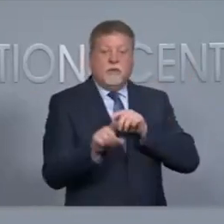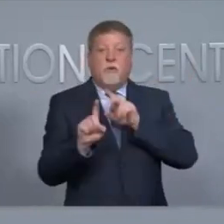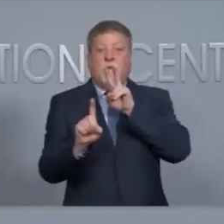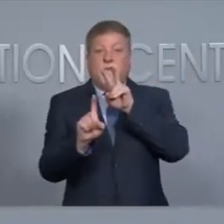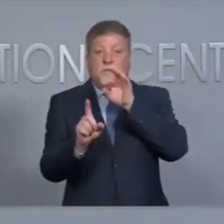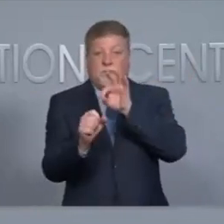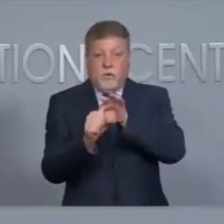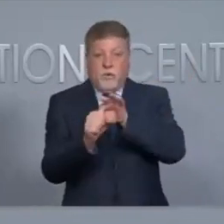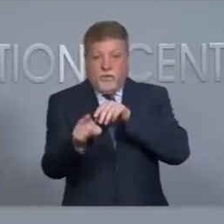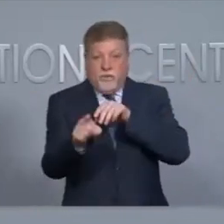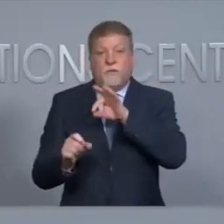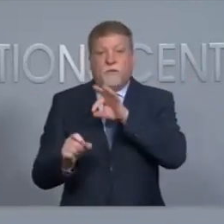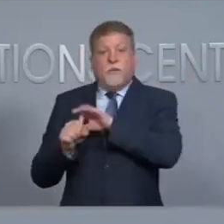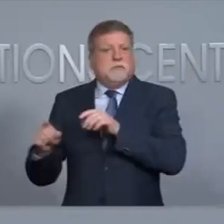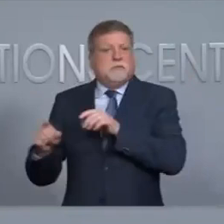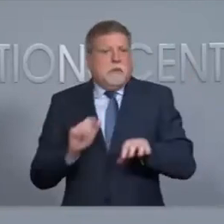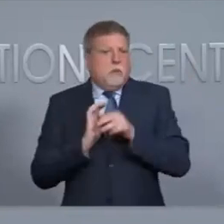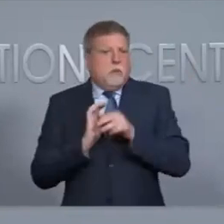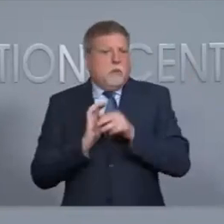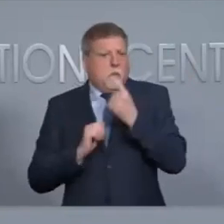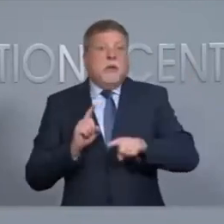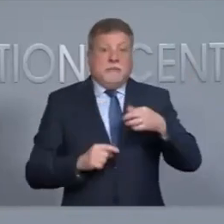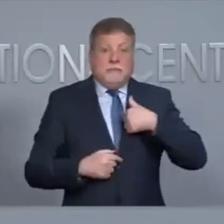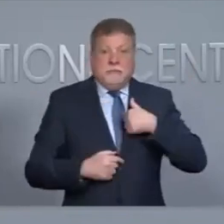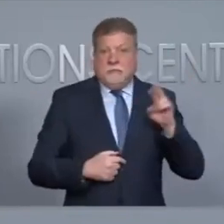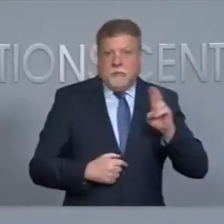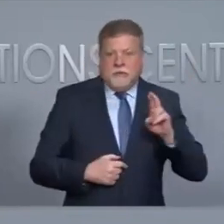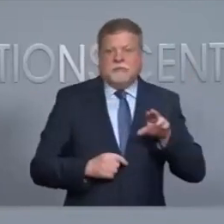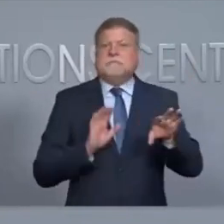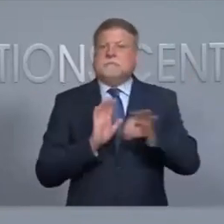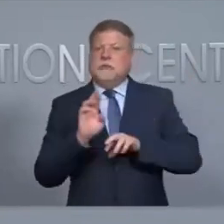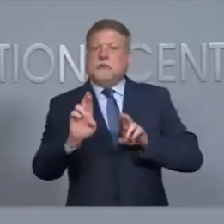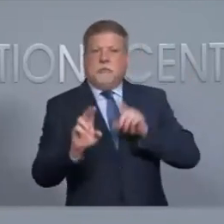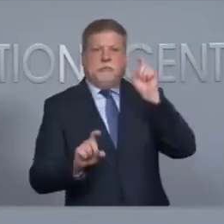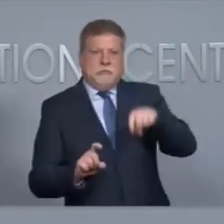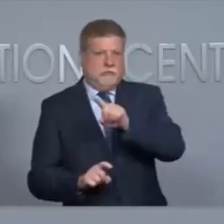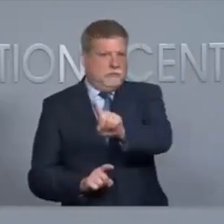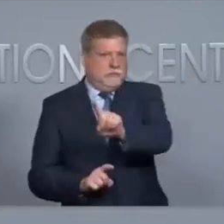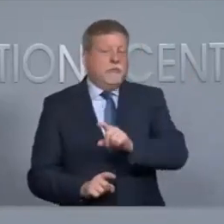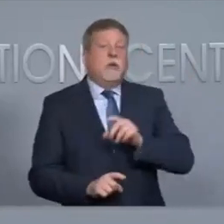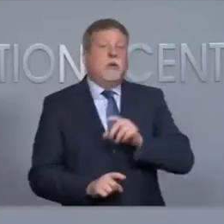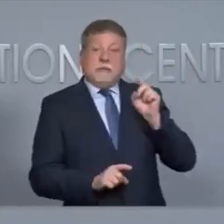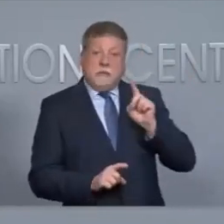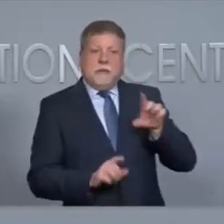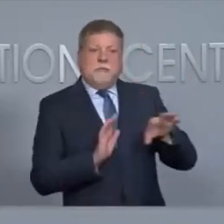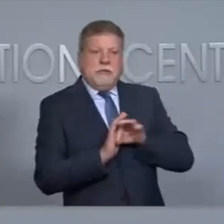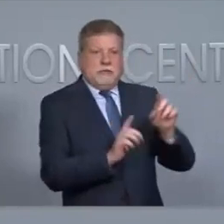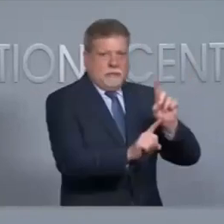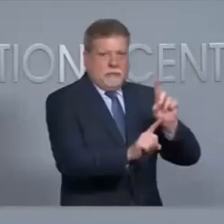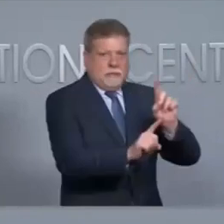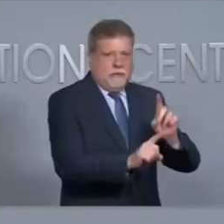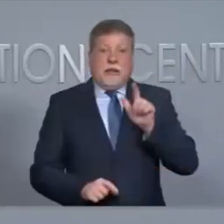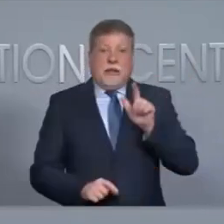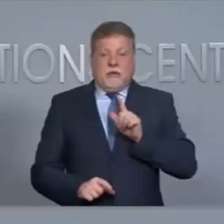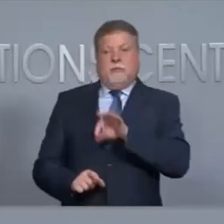receive the party's ballot with which they are affiliated. Second, you must go to your assigned polling place on election